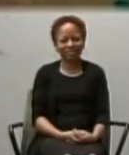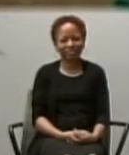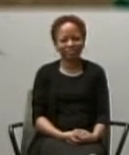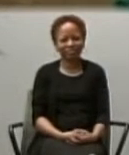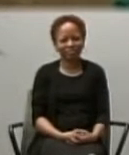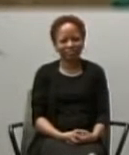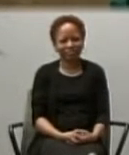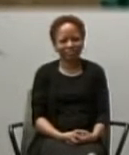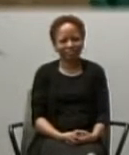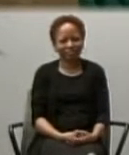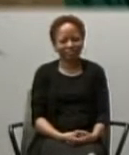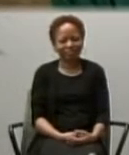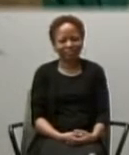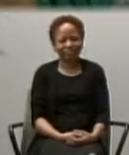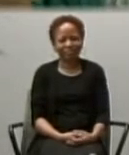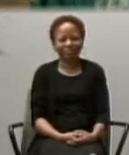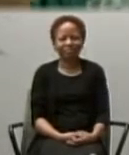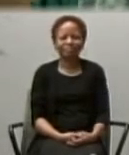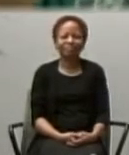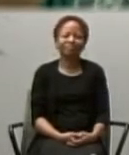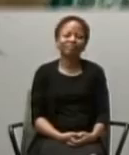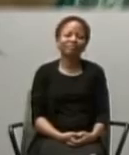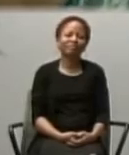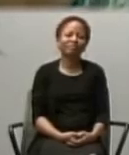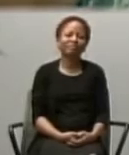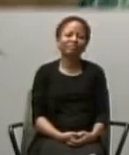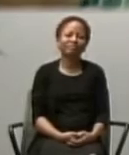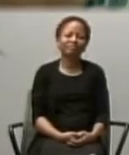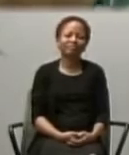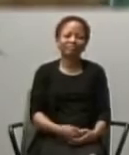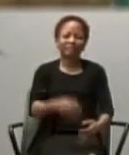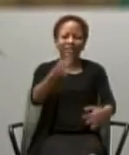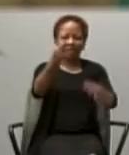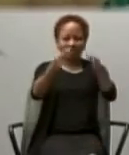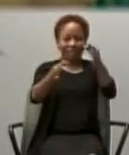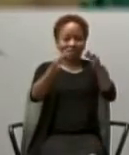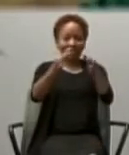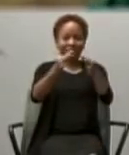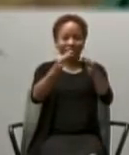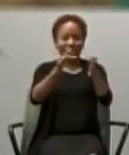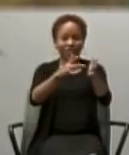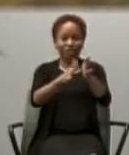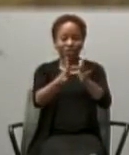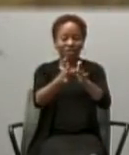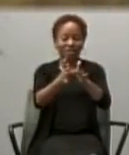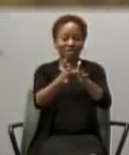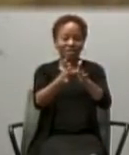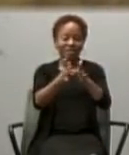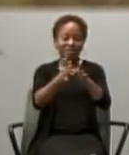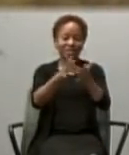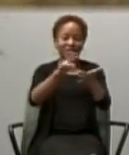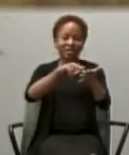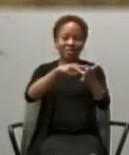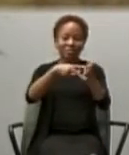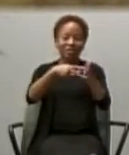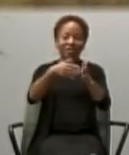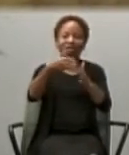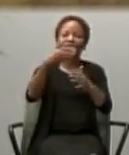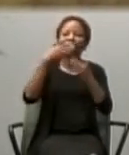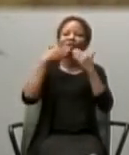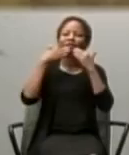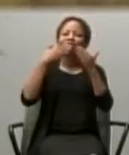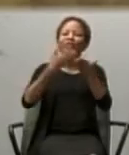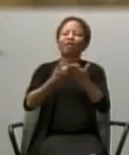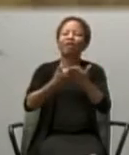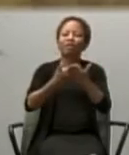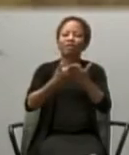if Jesus, is good news, if, being a